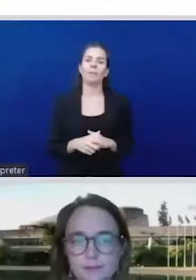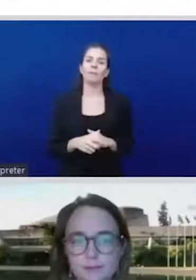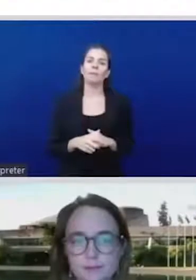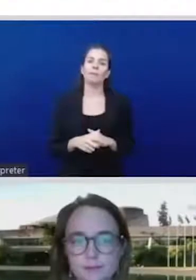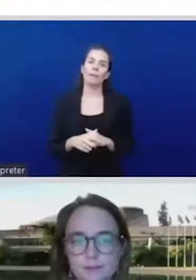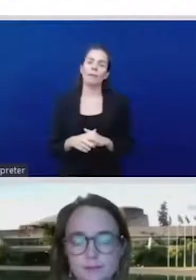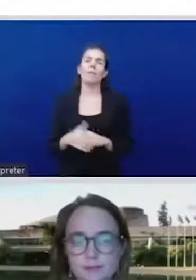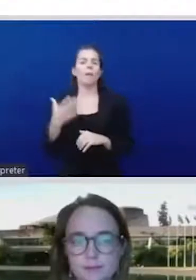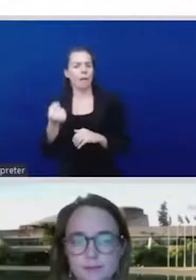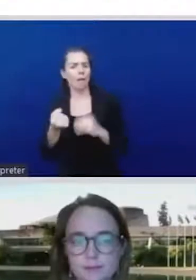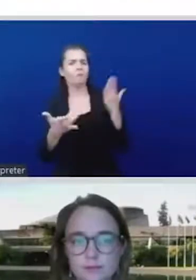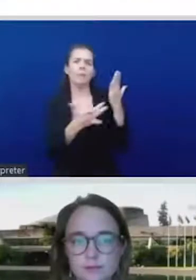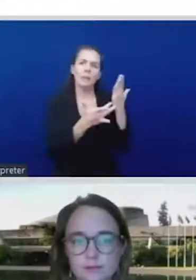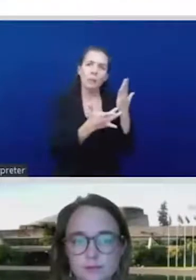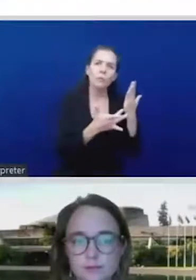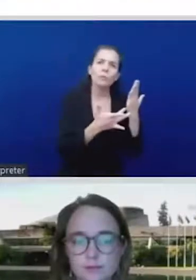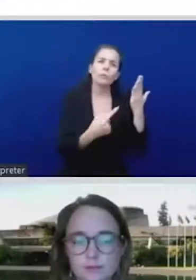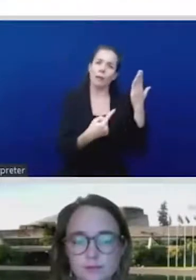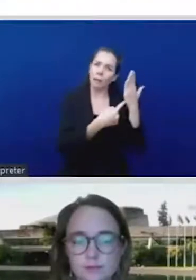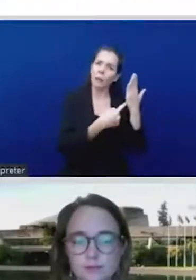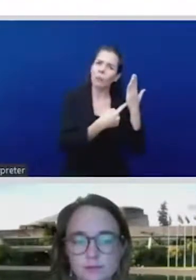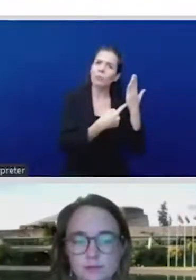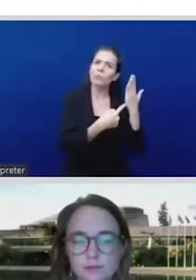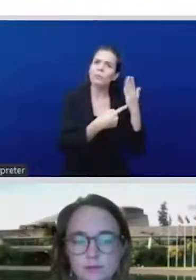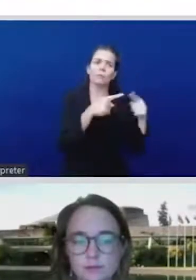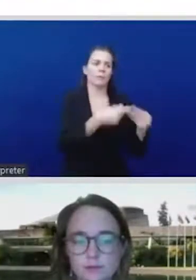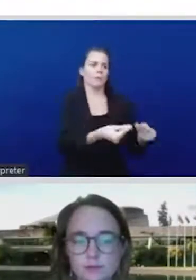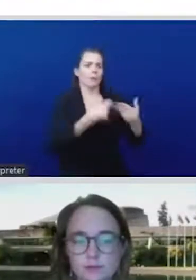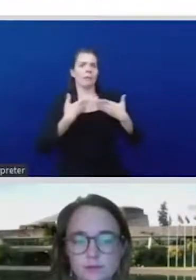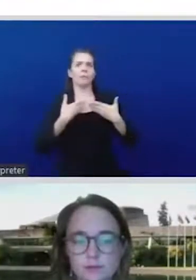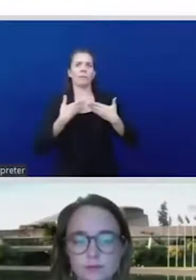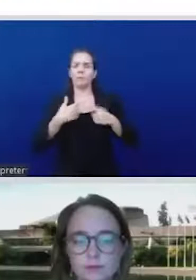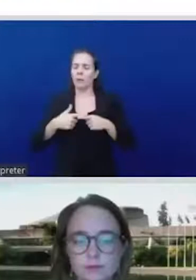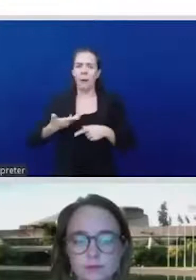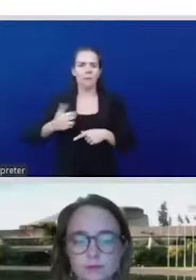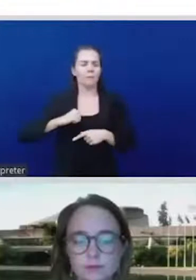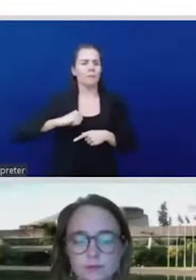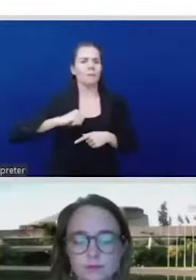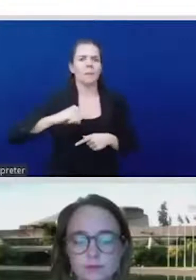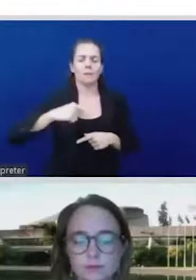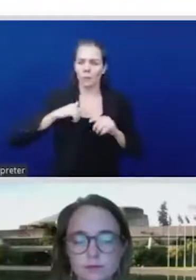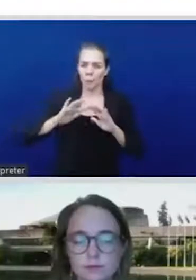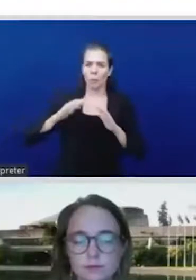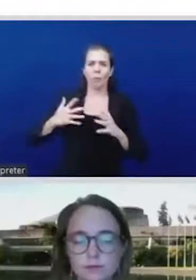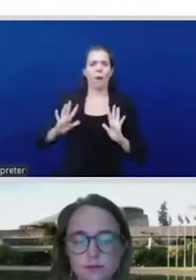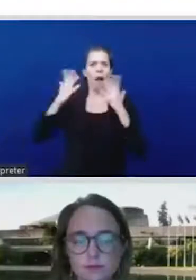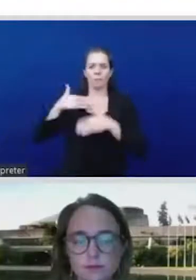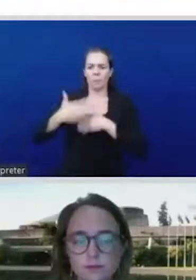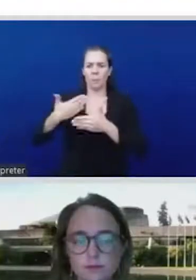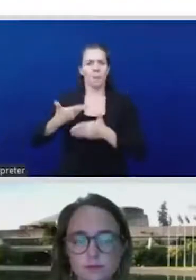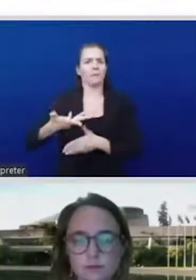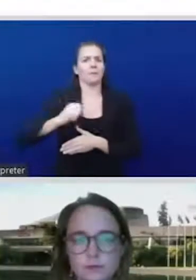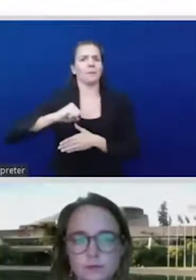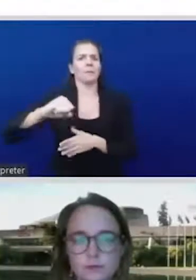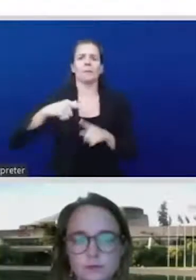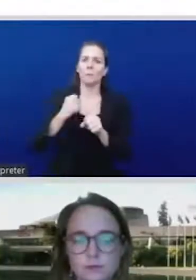accelerated by technology and technology communication, the surge in globalization of service. And I think what's also,